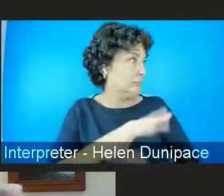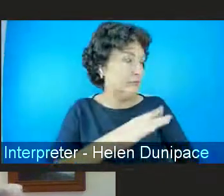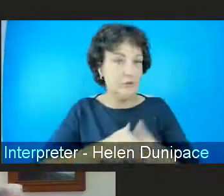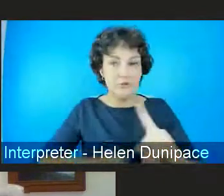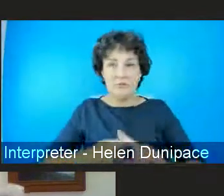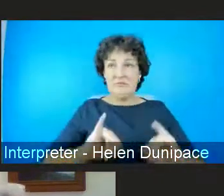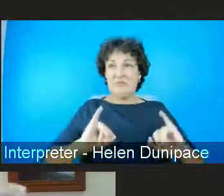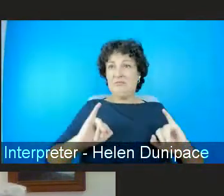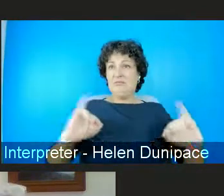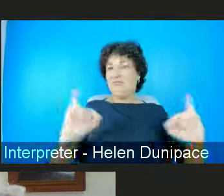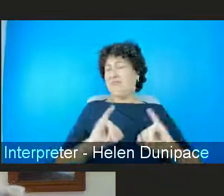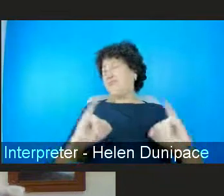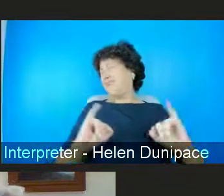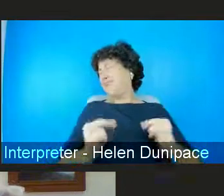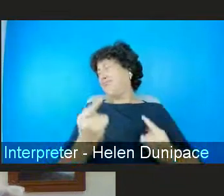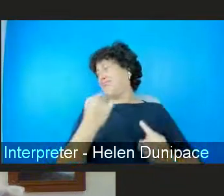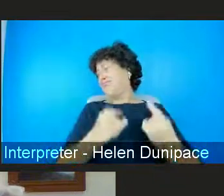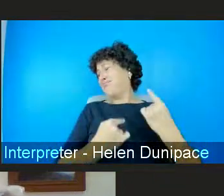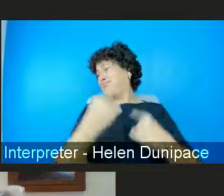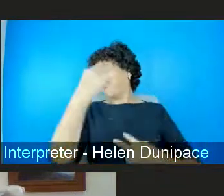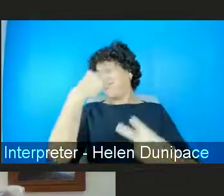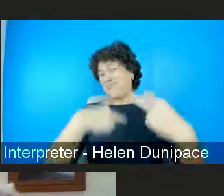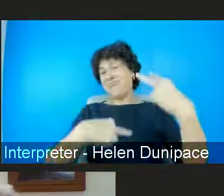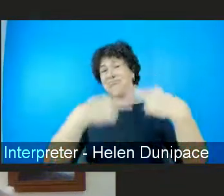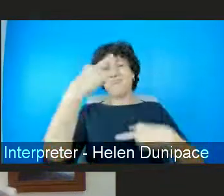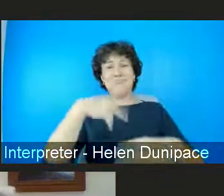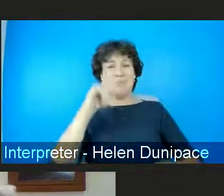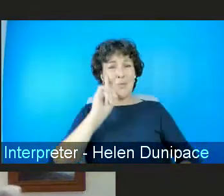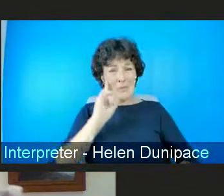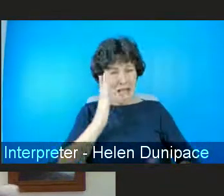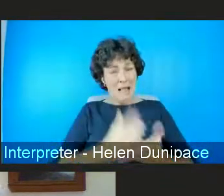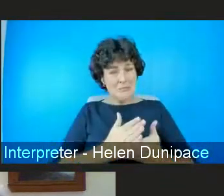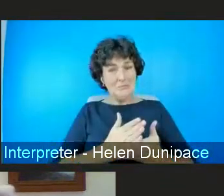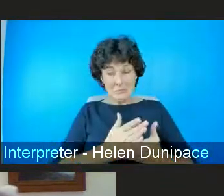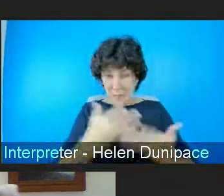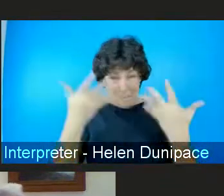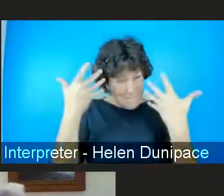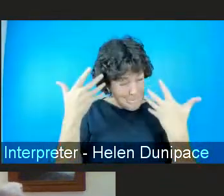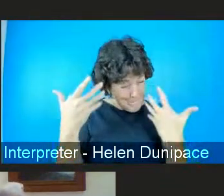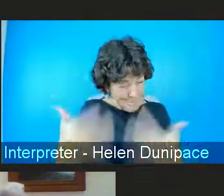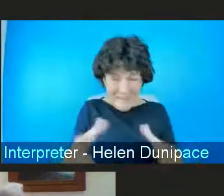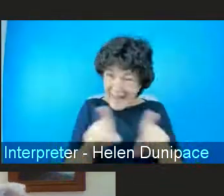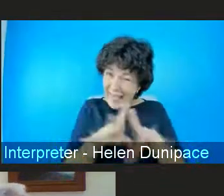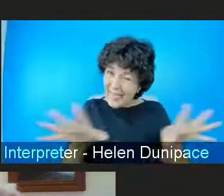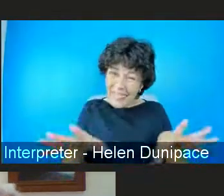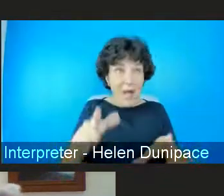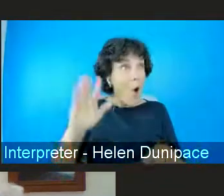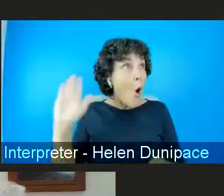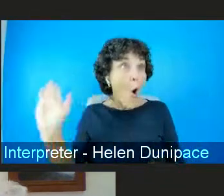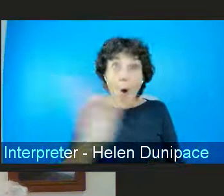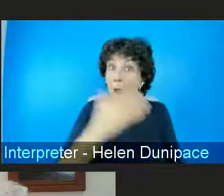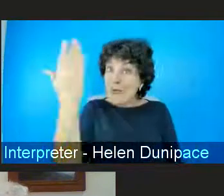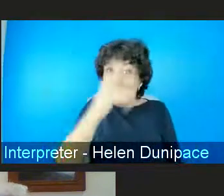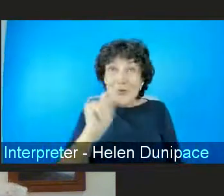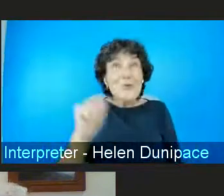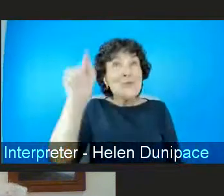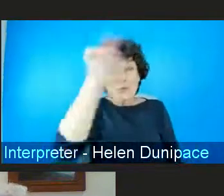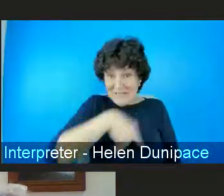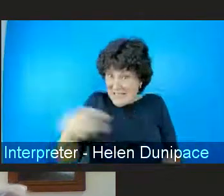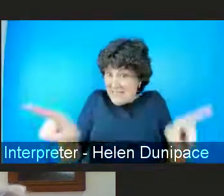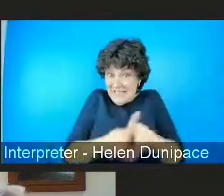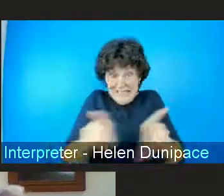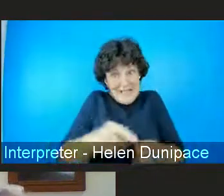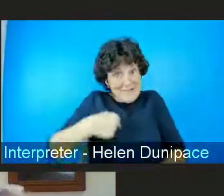toxically sexist um and um and has been and has been in every school any of us attended to I